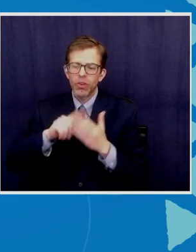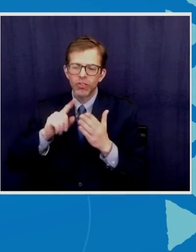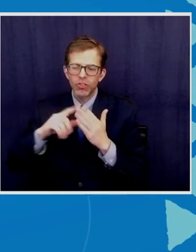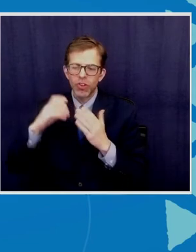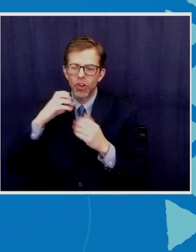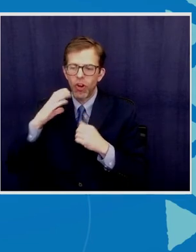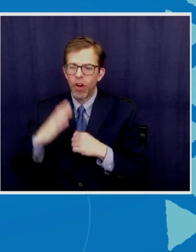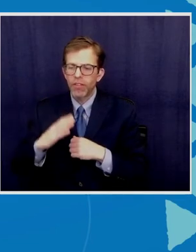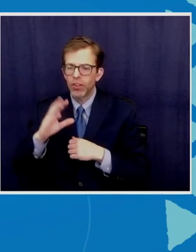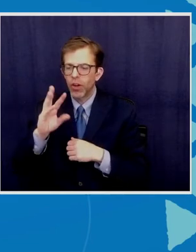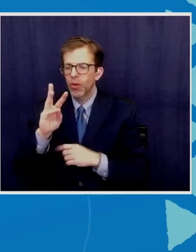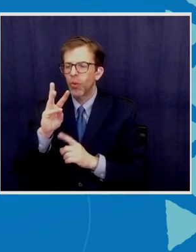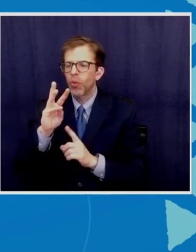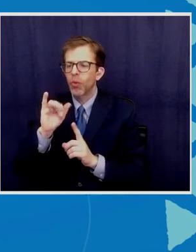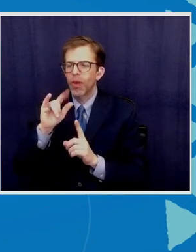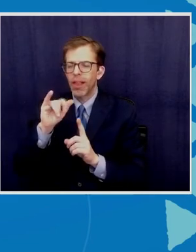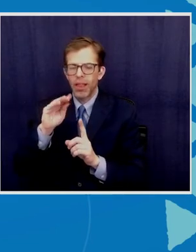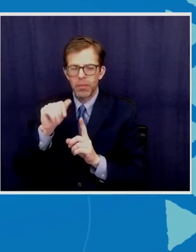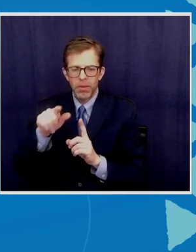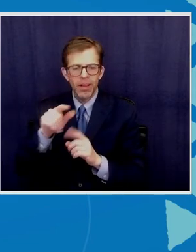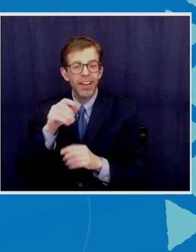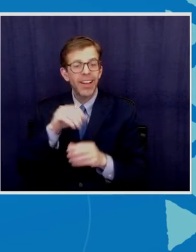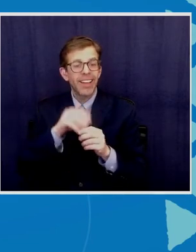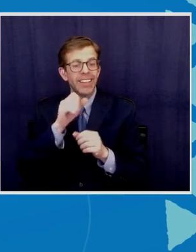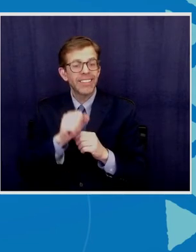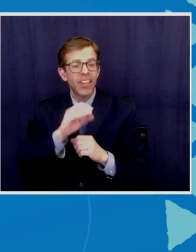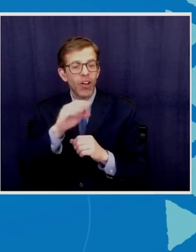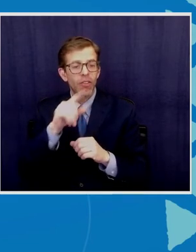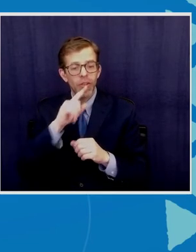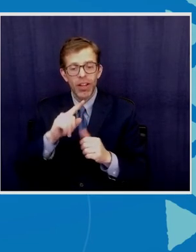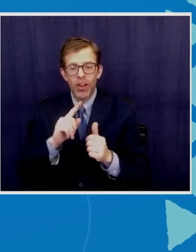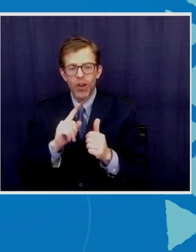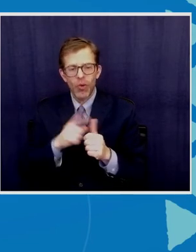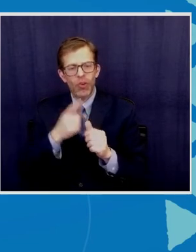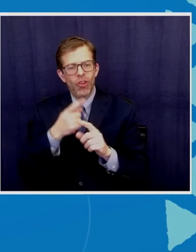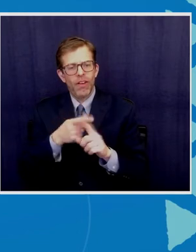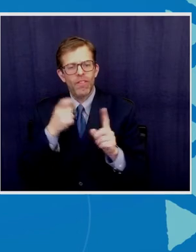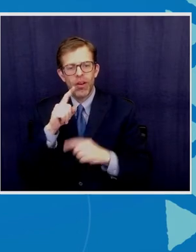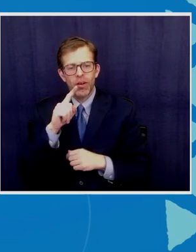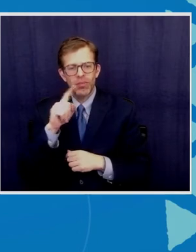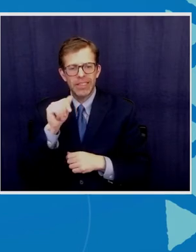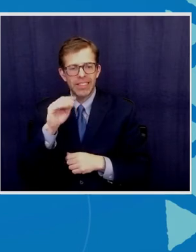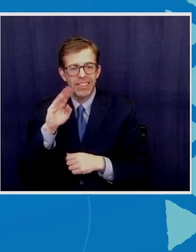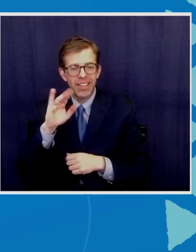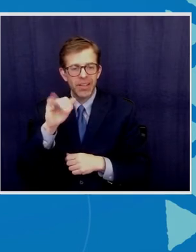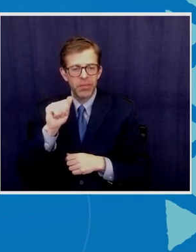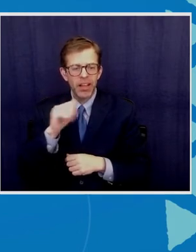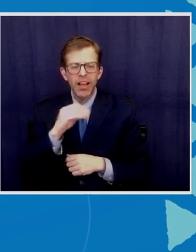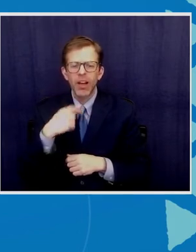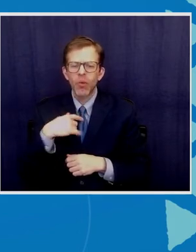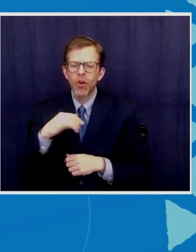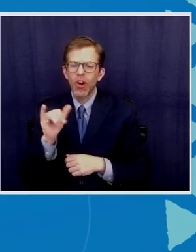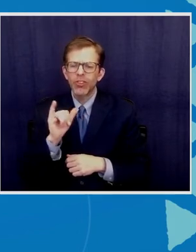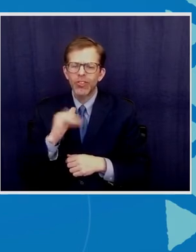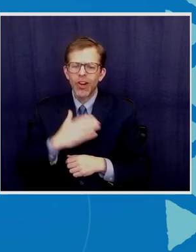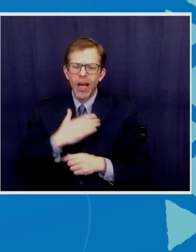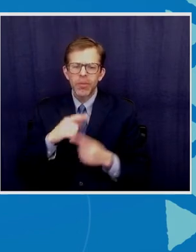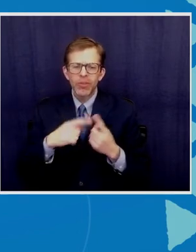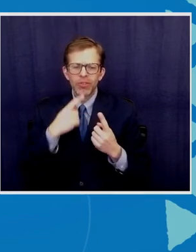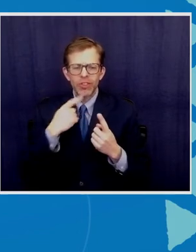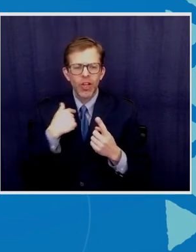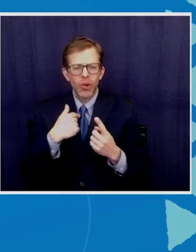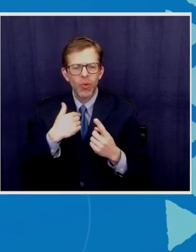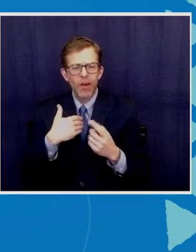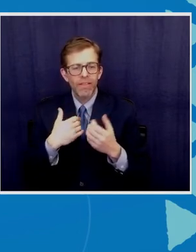in South Africa, but he's originally from Zambia. And we are also happy to say that we have sponsored